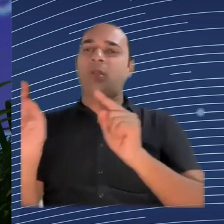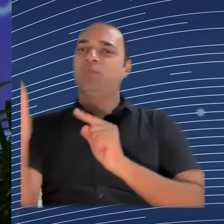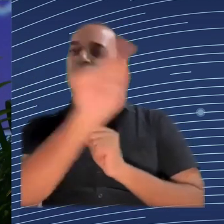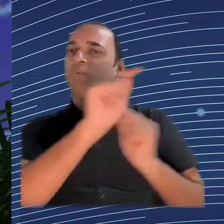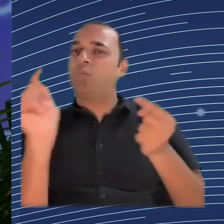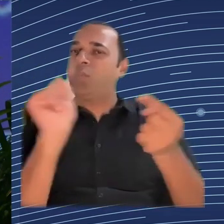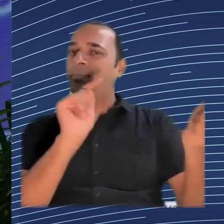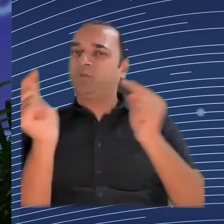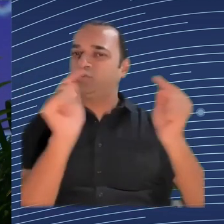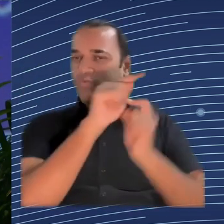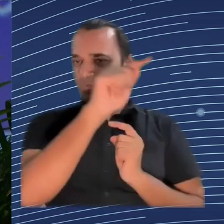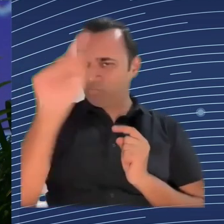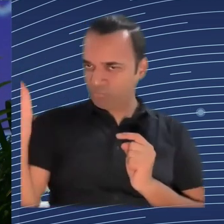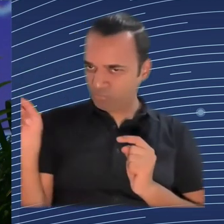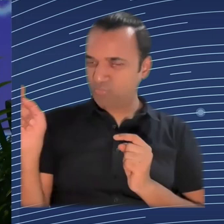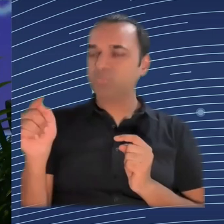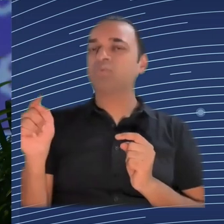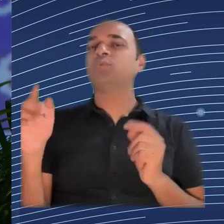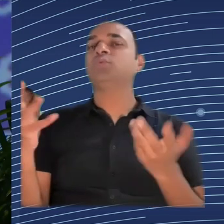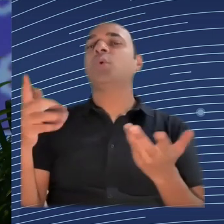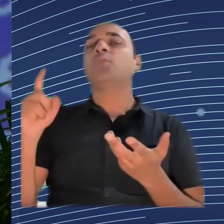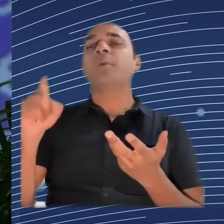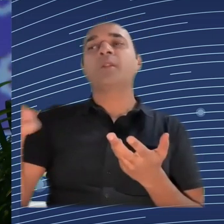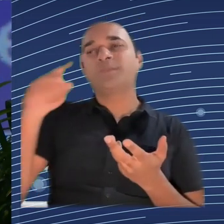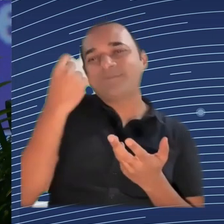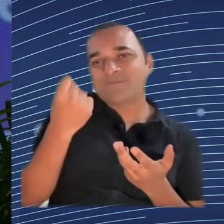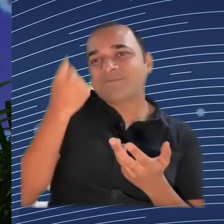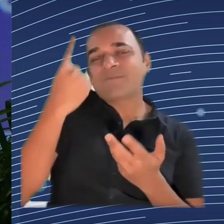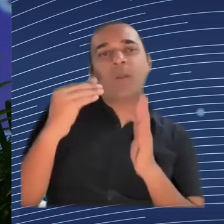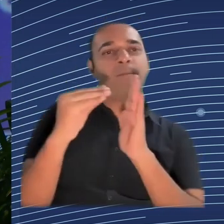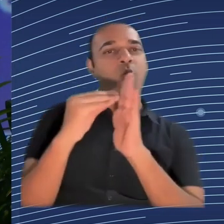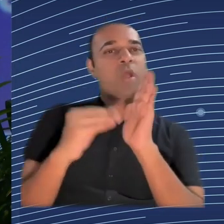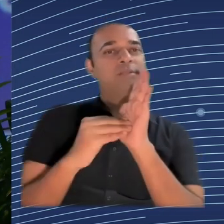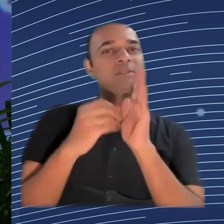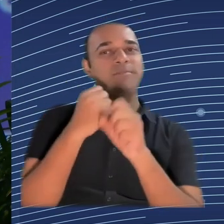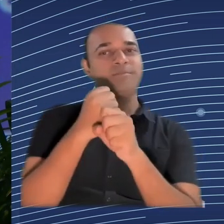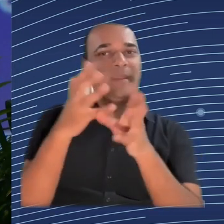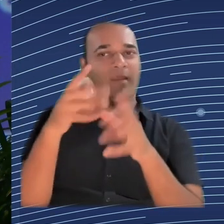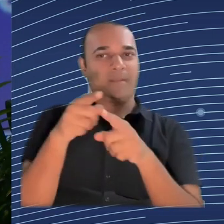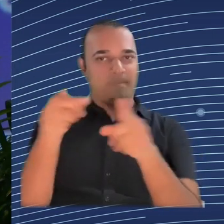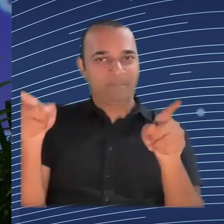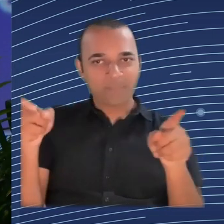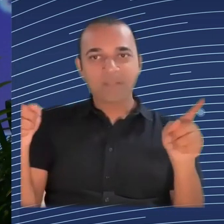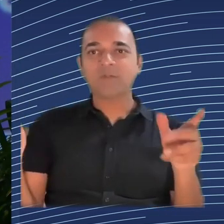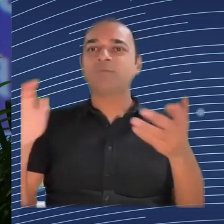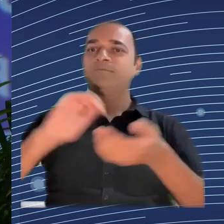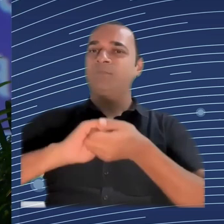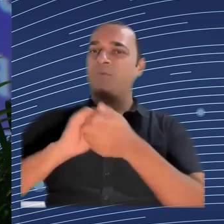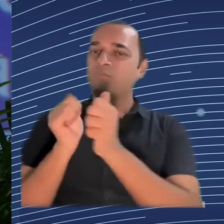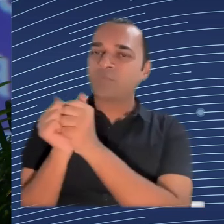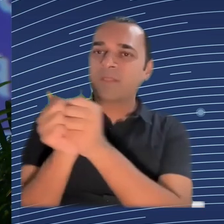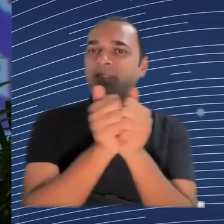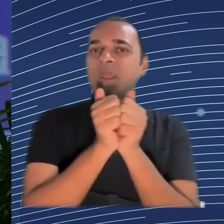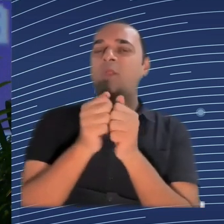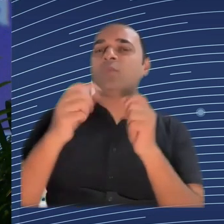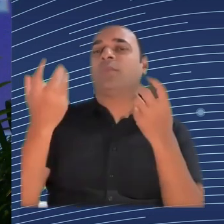drawing together the experience, what it means for us as social partners. We are aware of legislative debates as they are. And we think